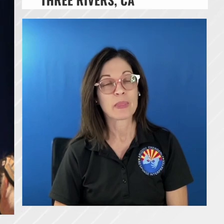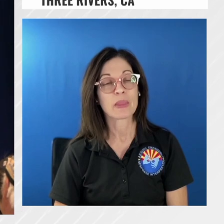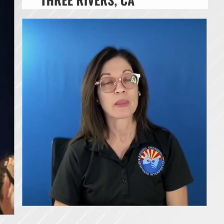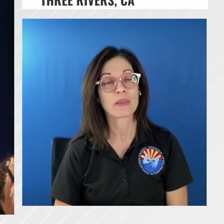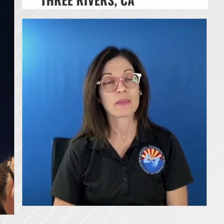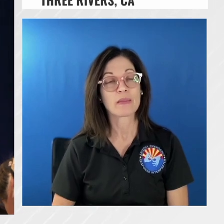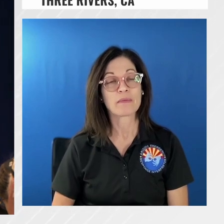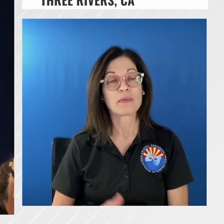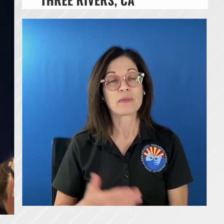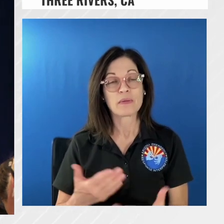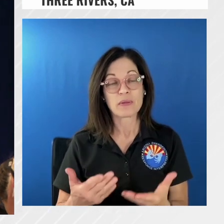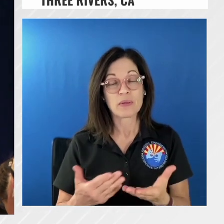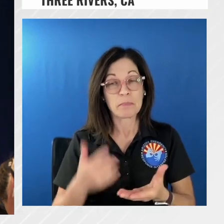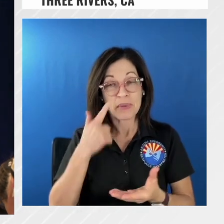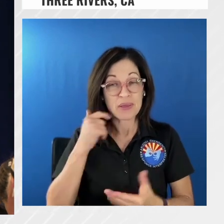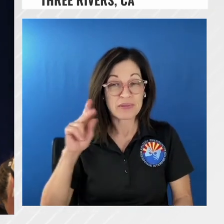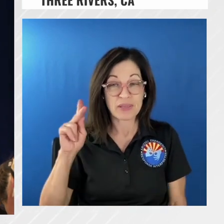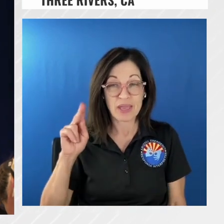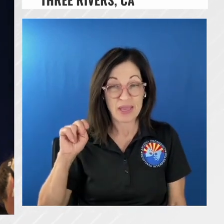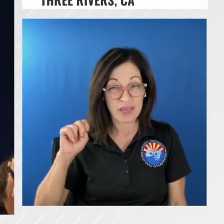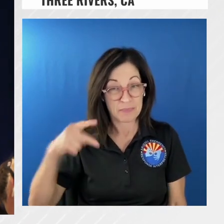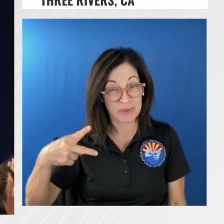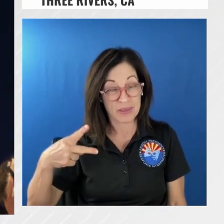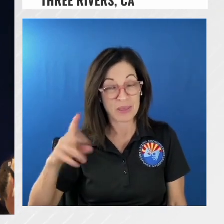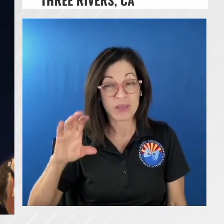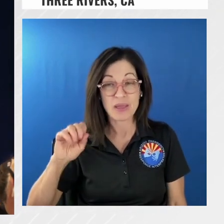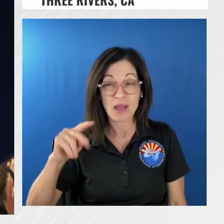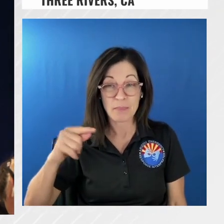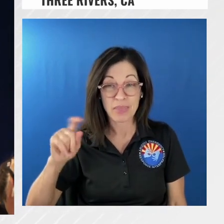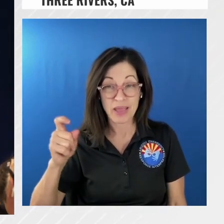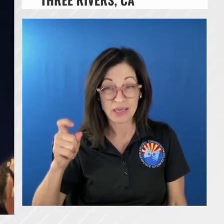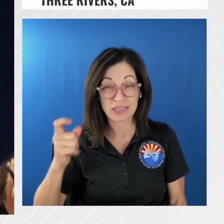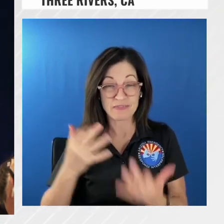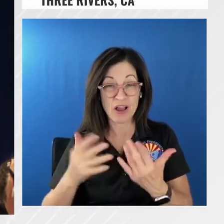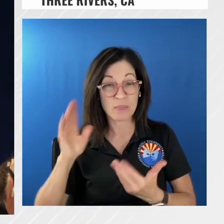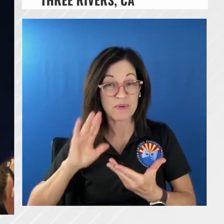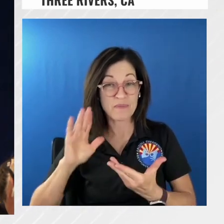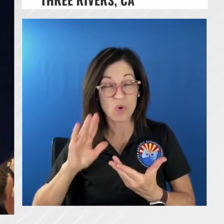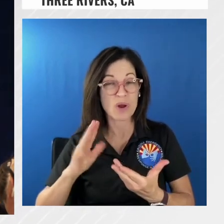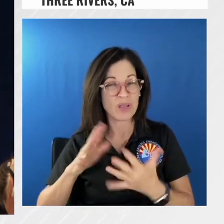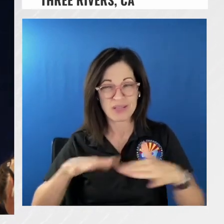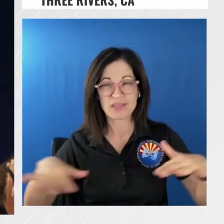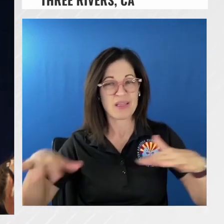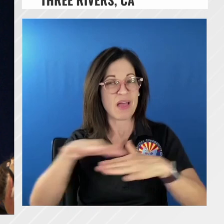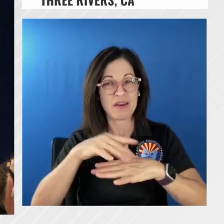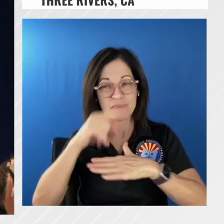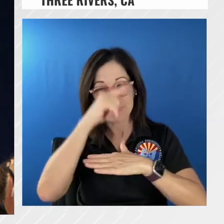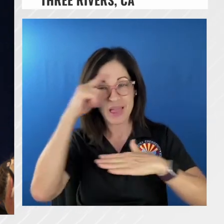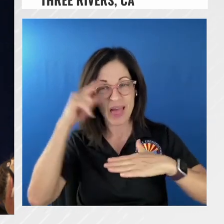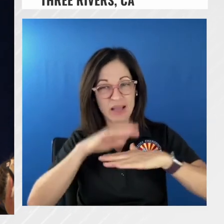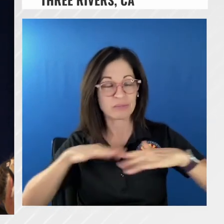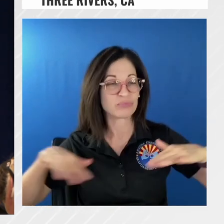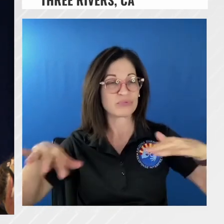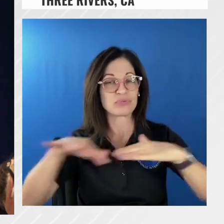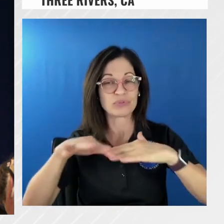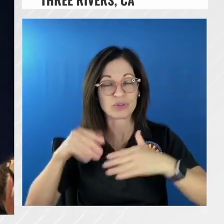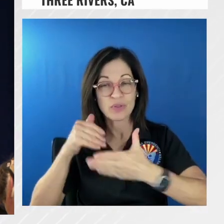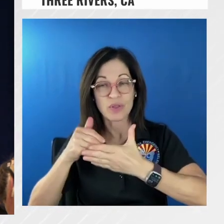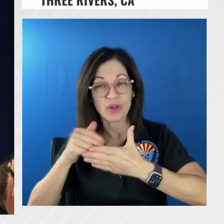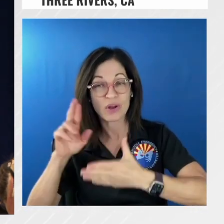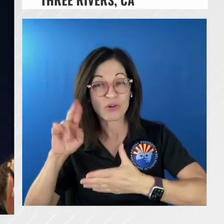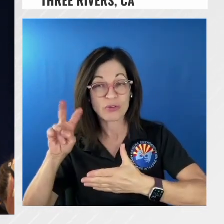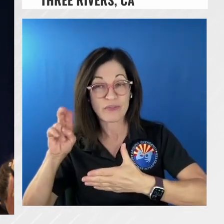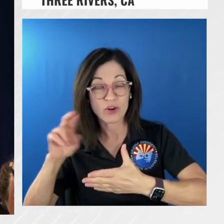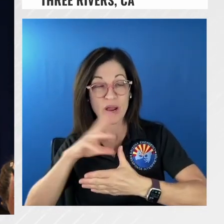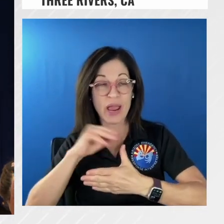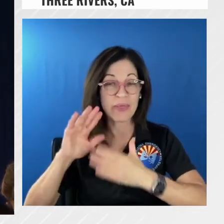there is some a lot of black along from the from the river up to the road and up to the community so that's gives